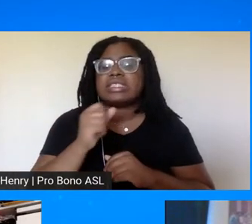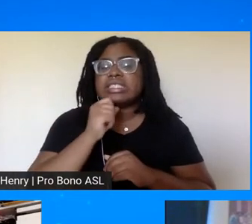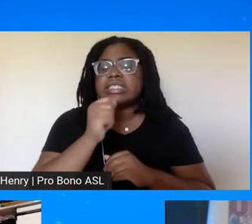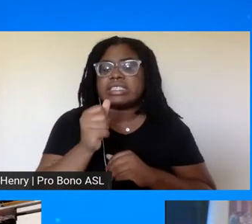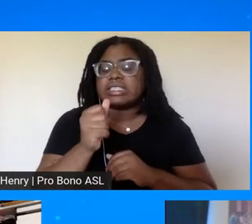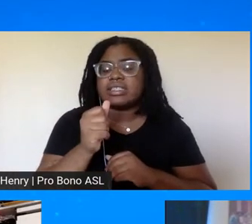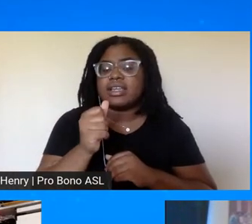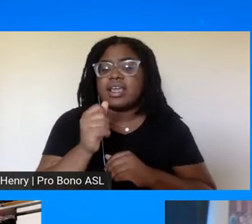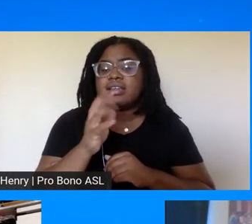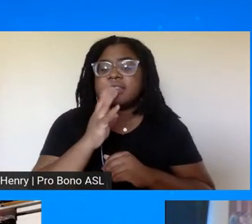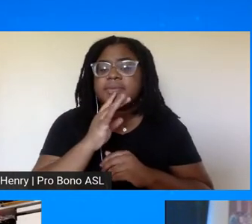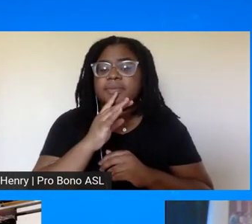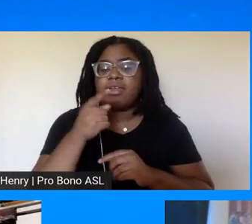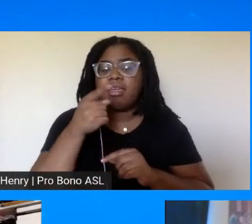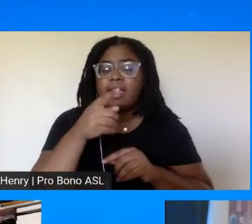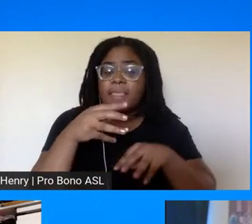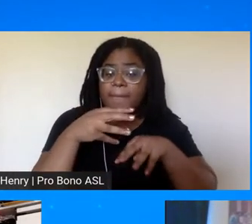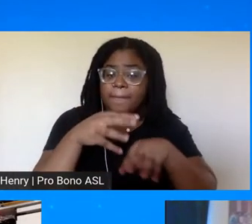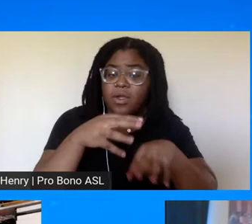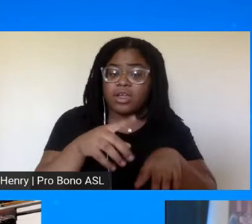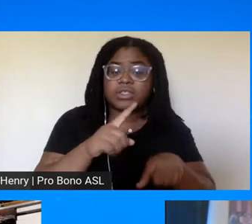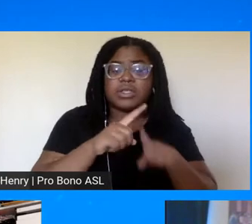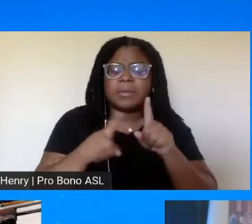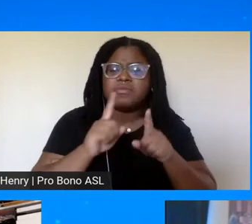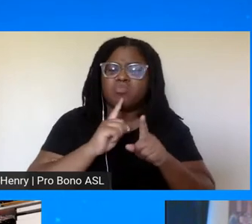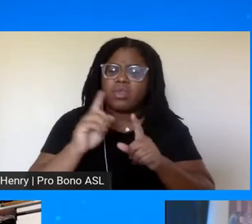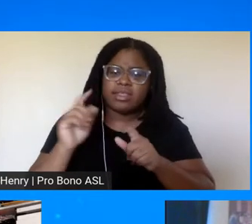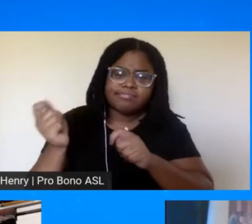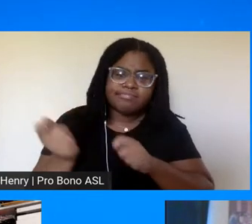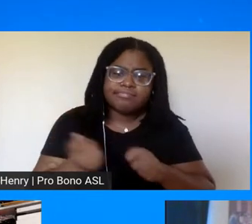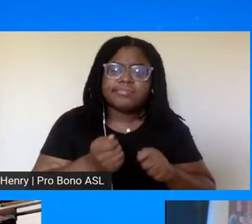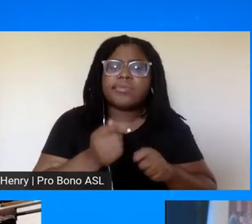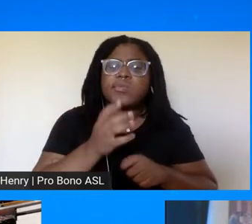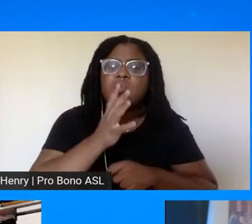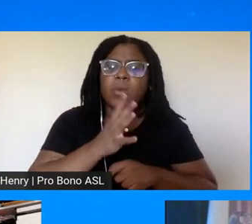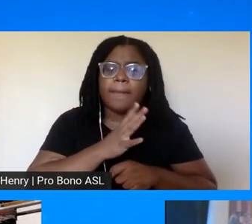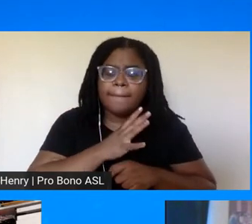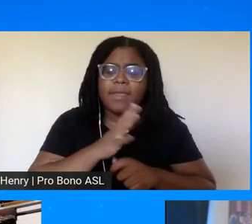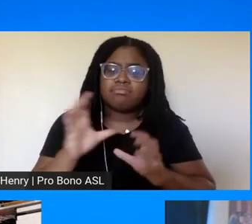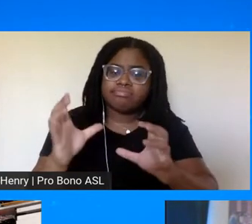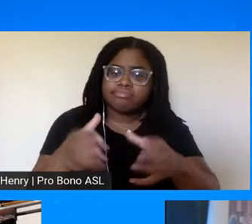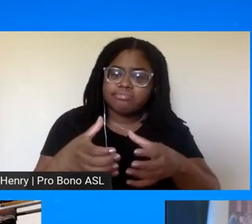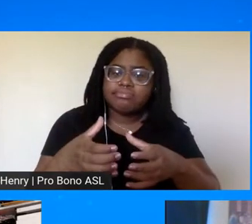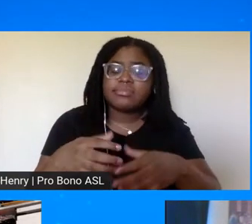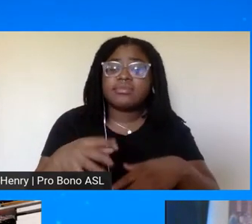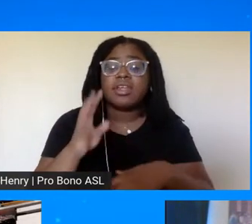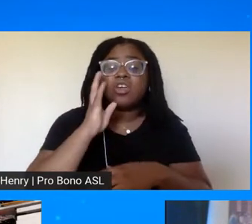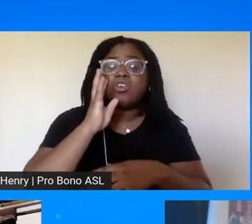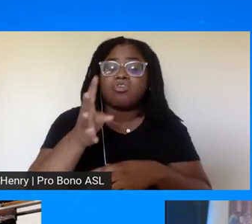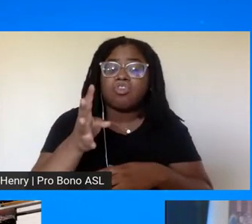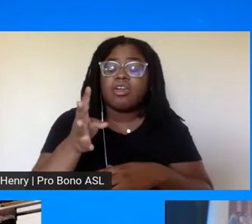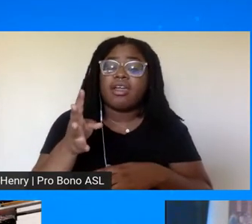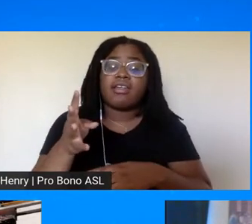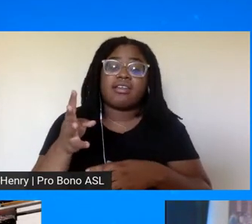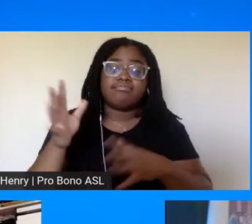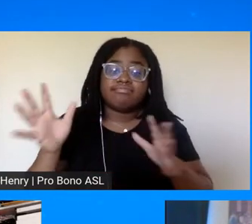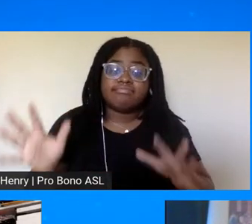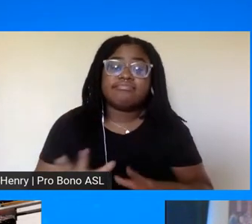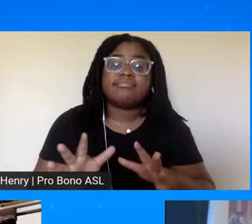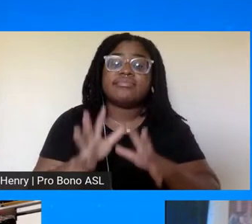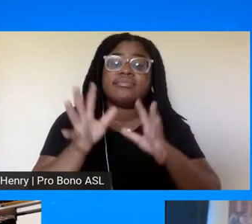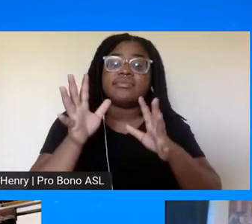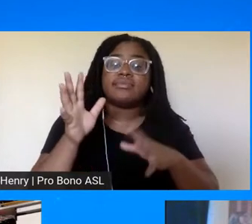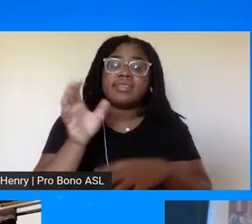the march but she was central to rallying women and um creating uh uh generating energy among um